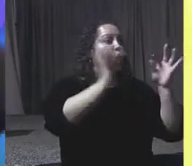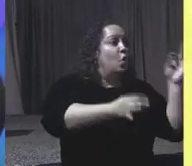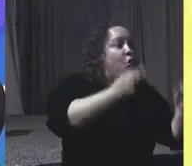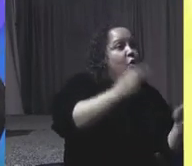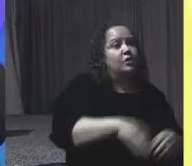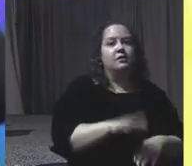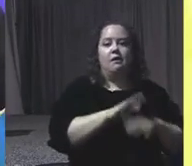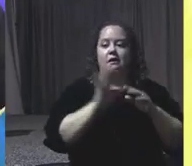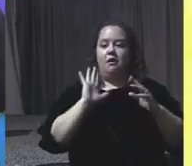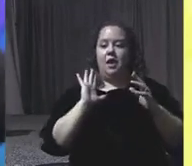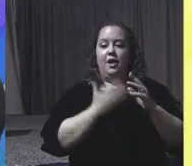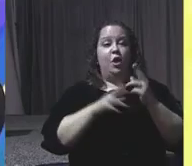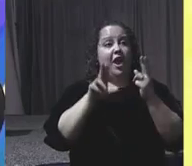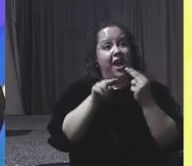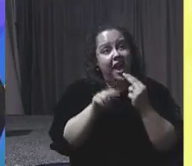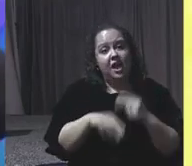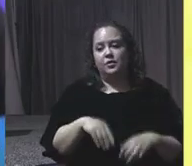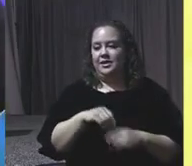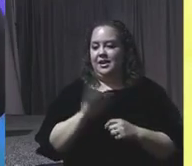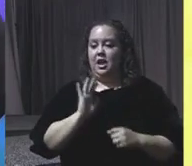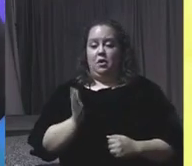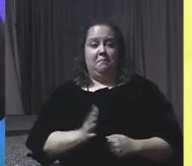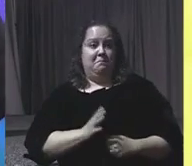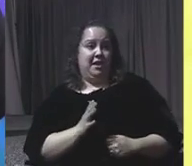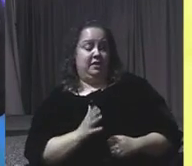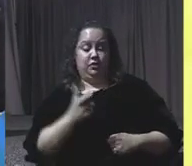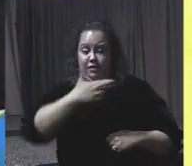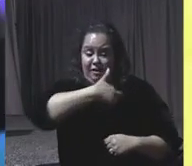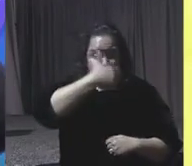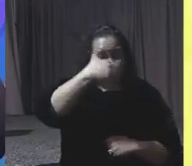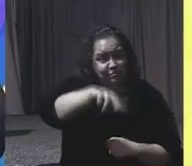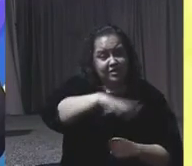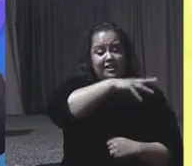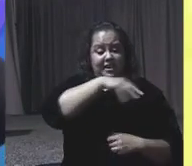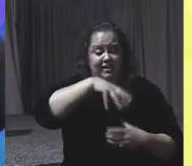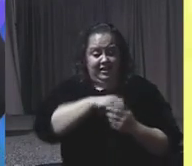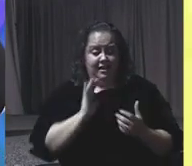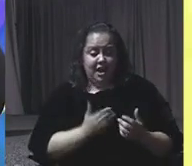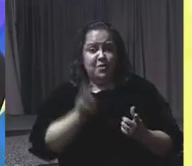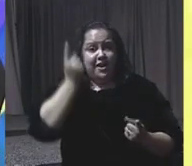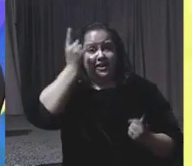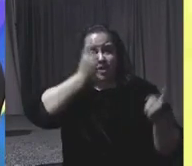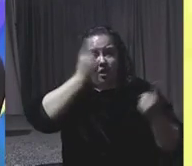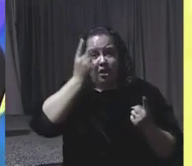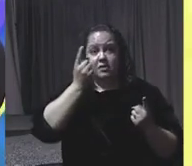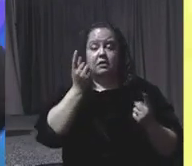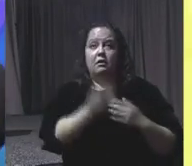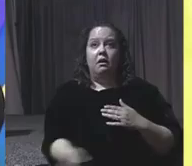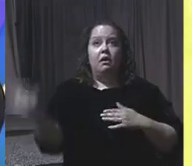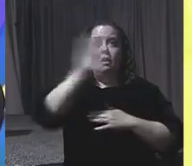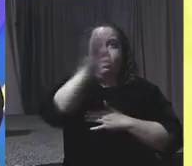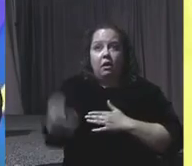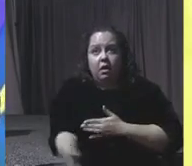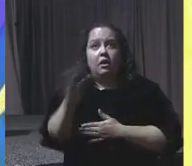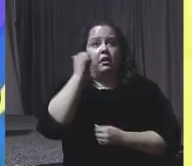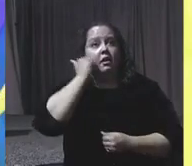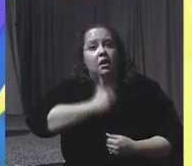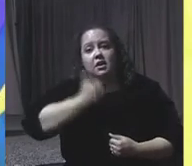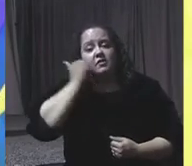our highways. It is in our manners. It is in our religion and in our thoughts all the day, every day.